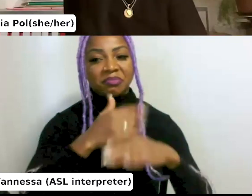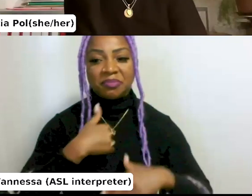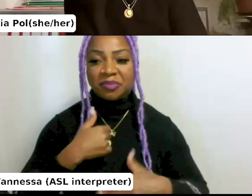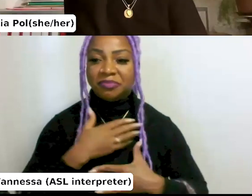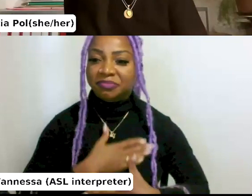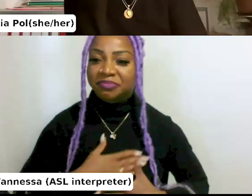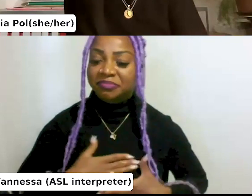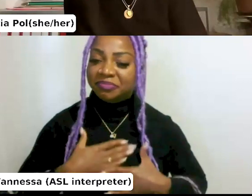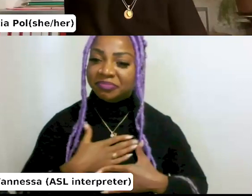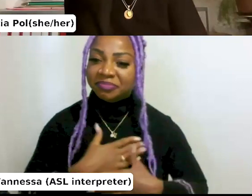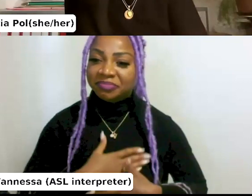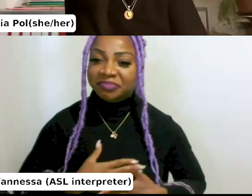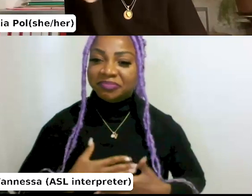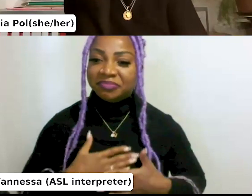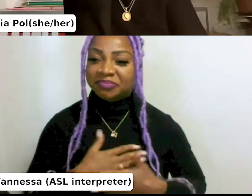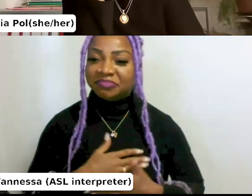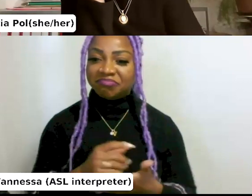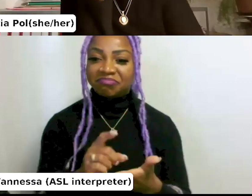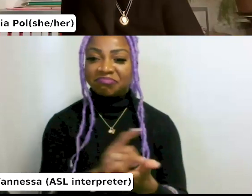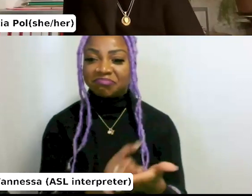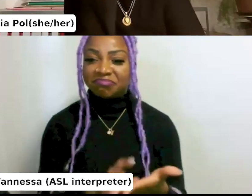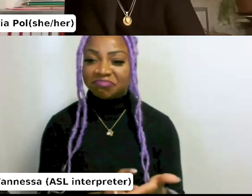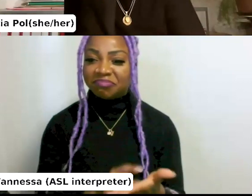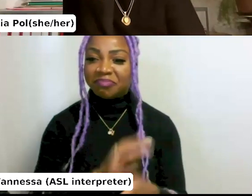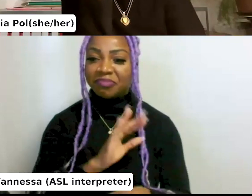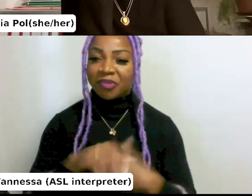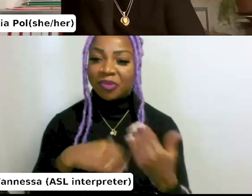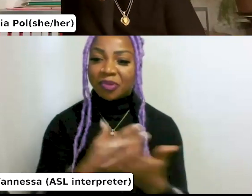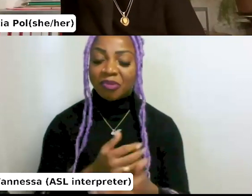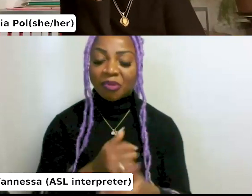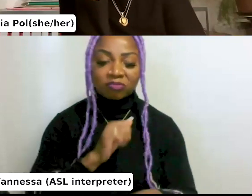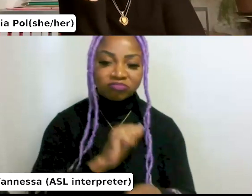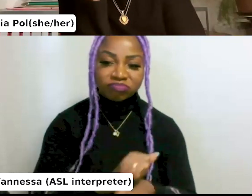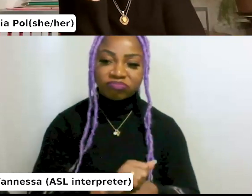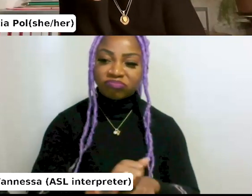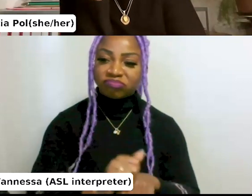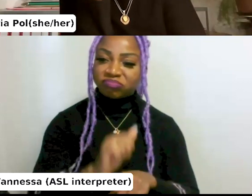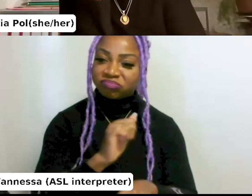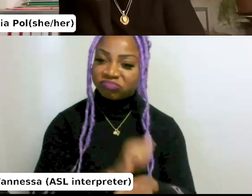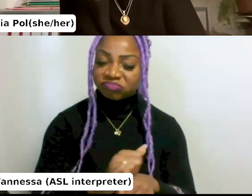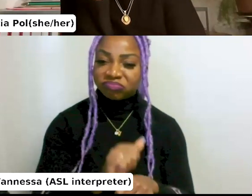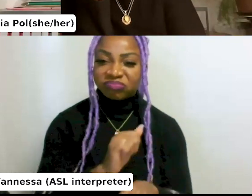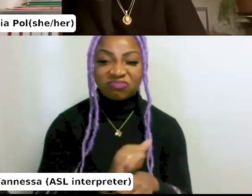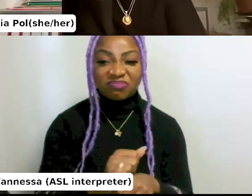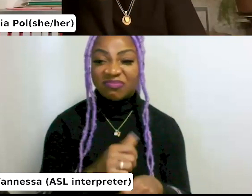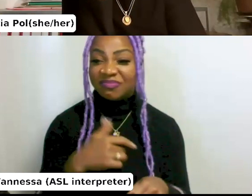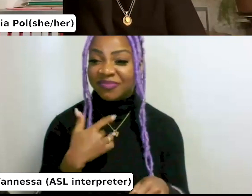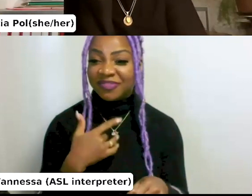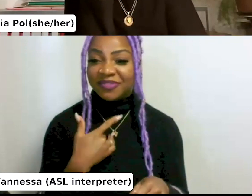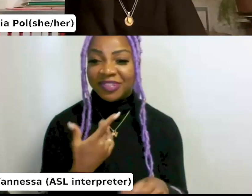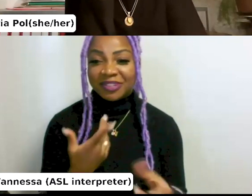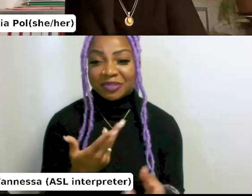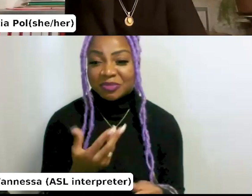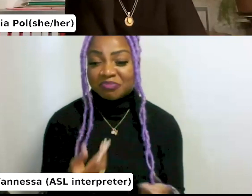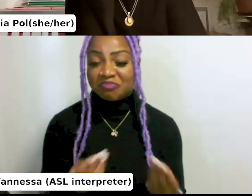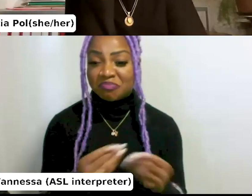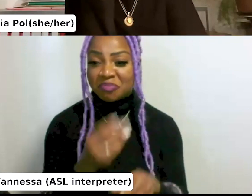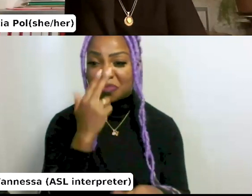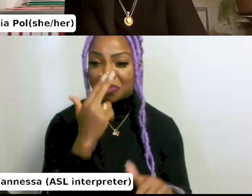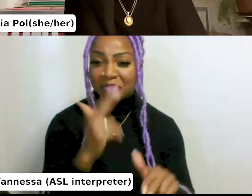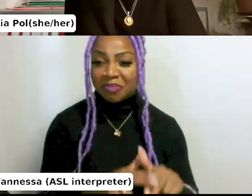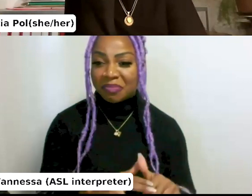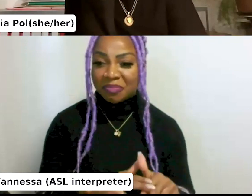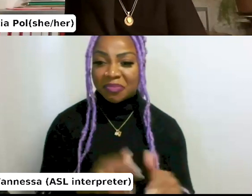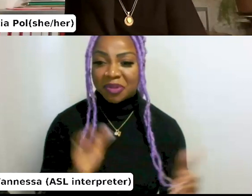do all the laborious work as well. I think for me, sometimes that's even more, more fun to do, but yeah,